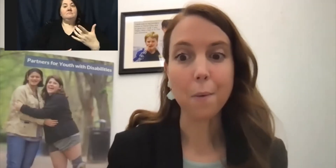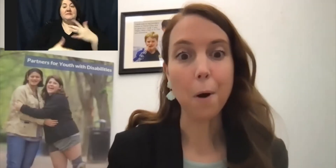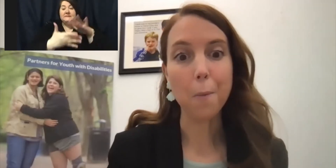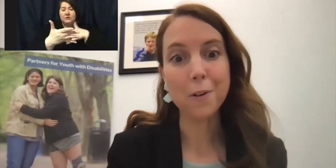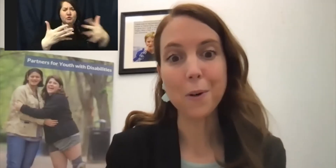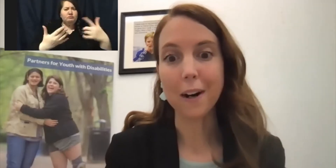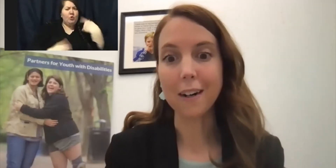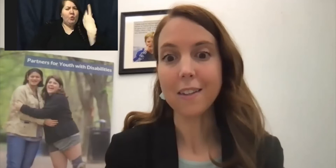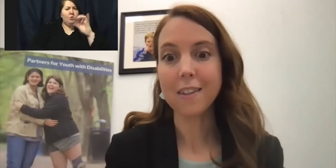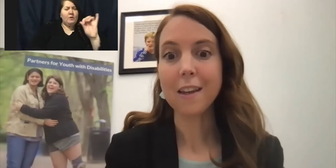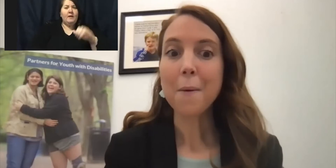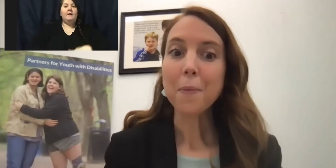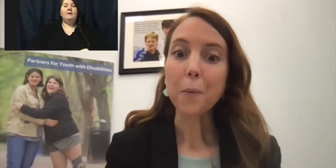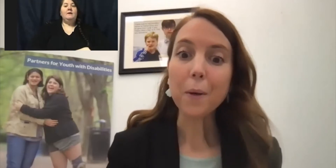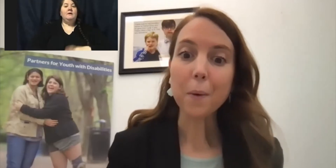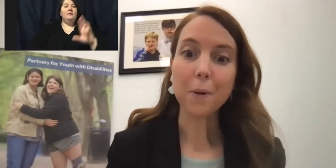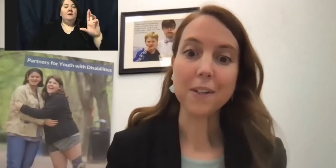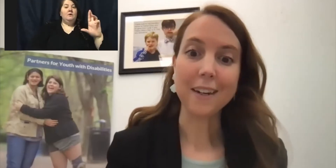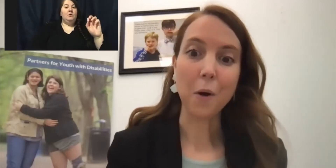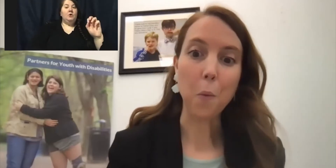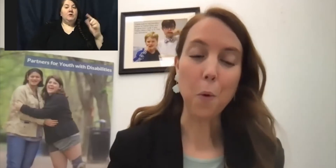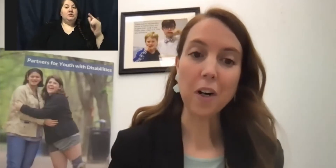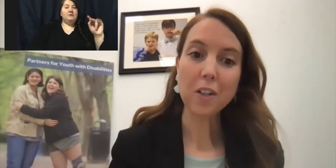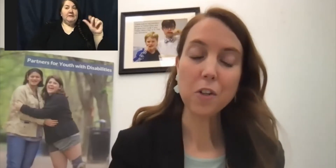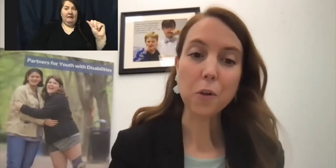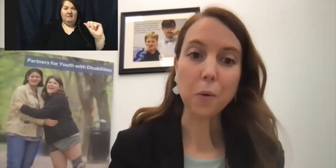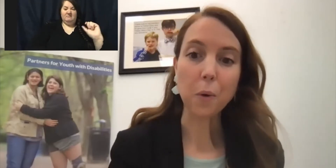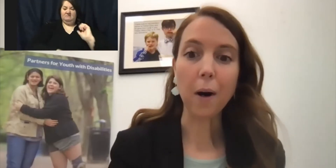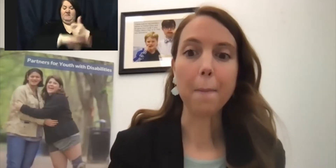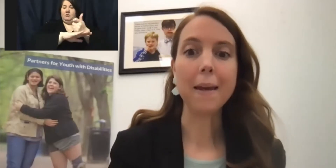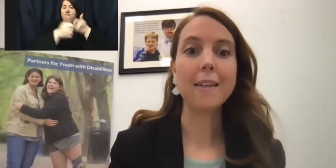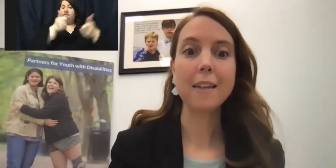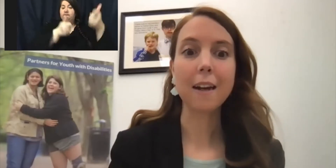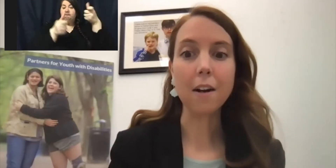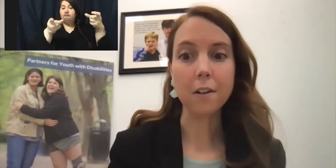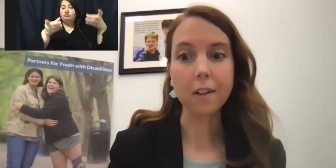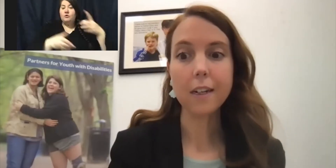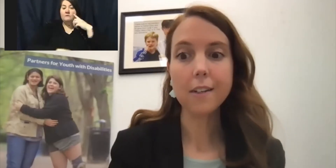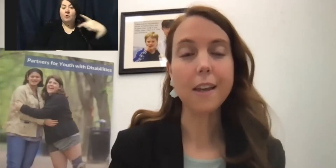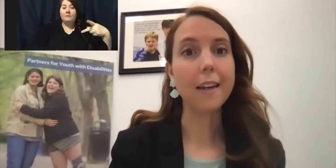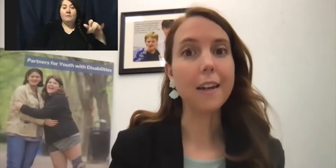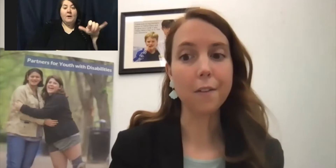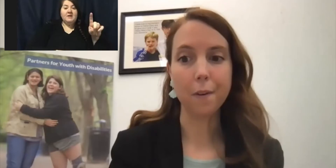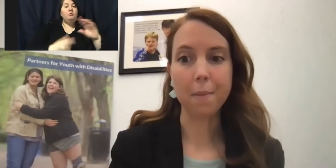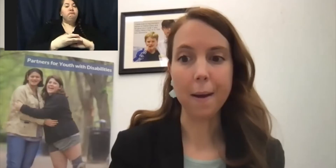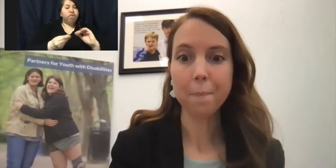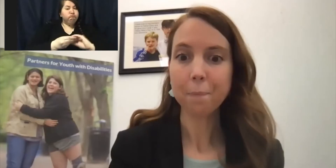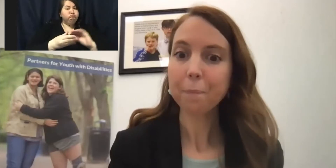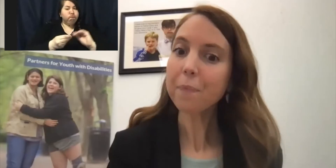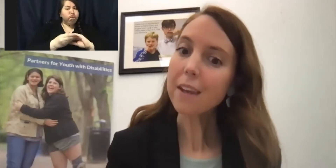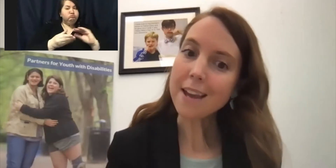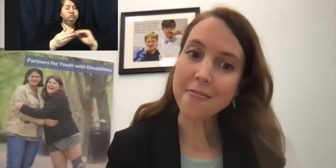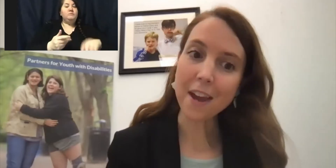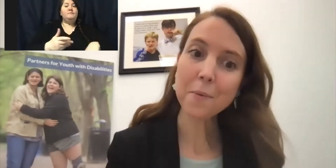from Open Door Arts. We will present awards to our amazing honorees and hear from them.